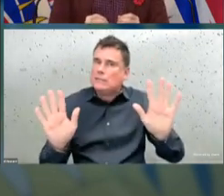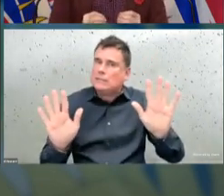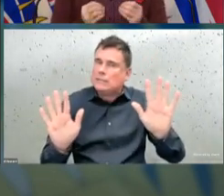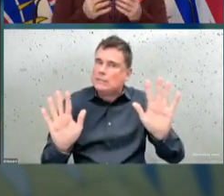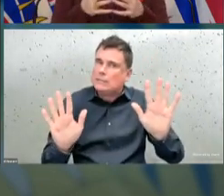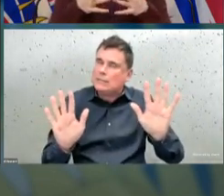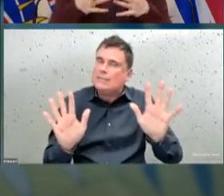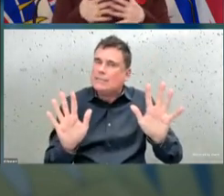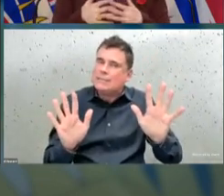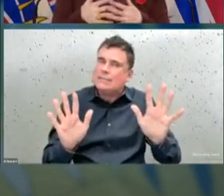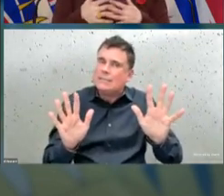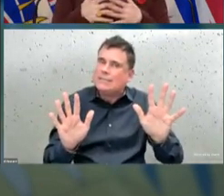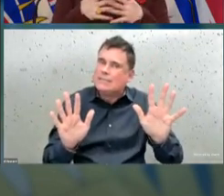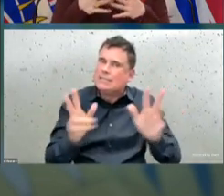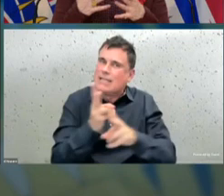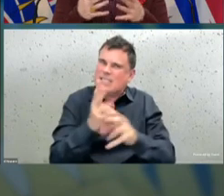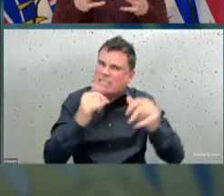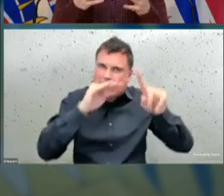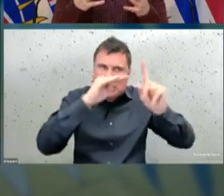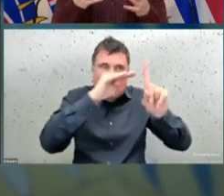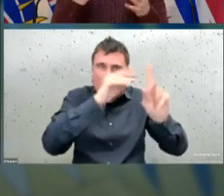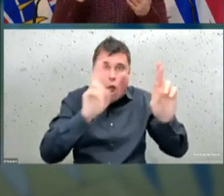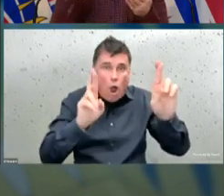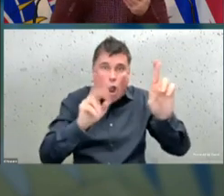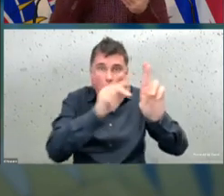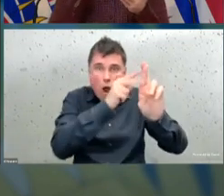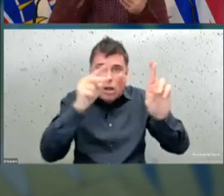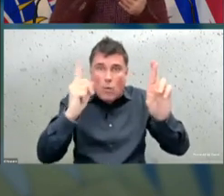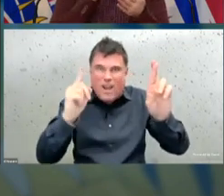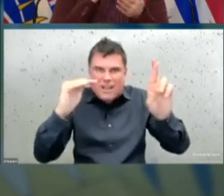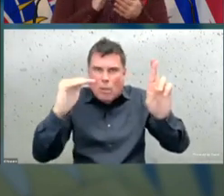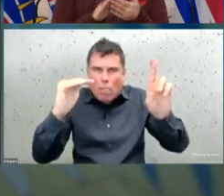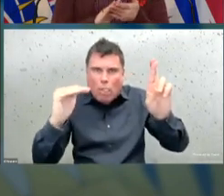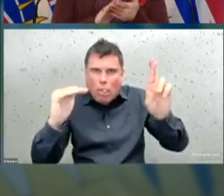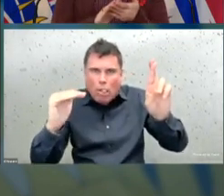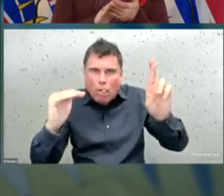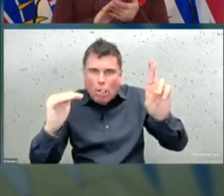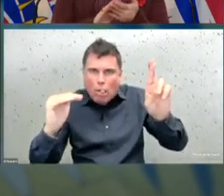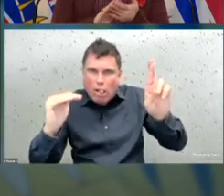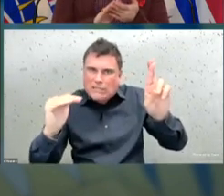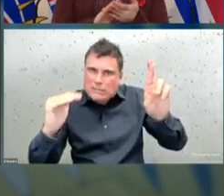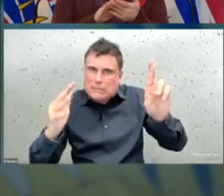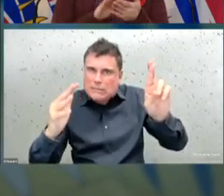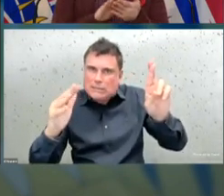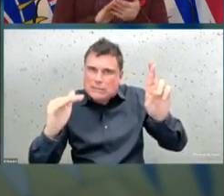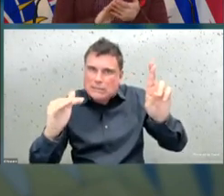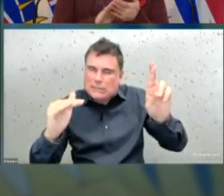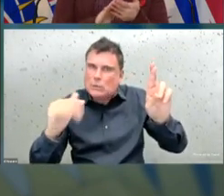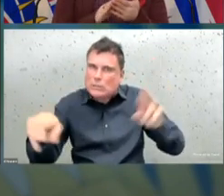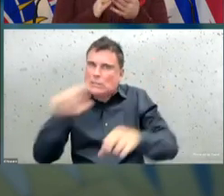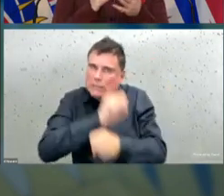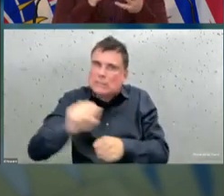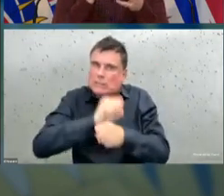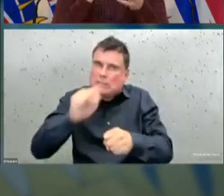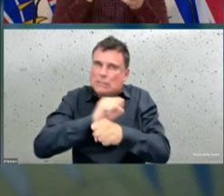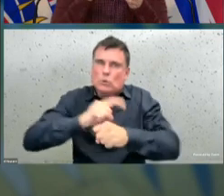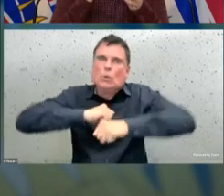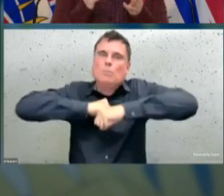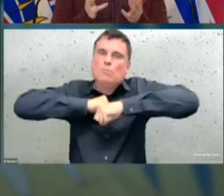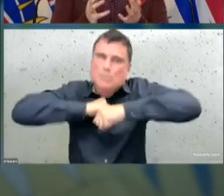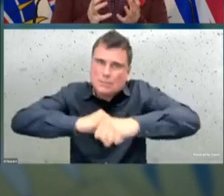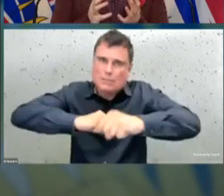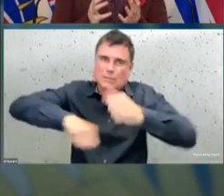that the things that we're doing to prevent transmission, including being sure we're vaccinated, getting our booster doses,